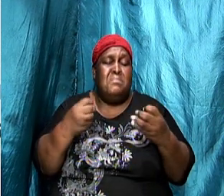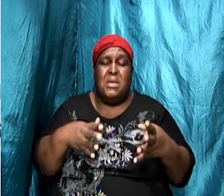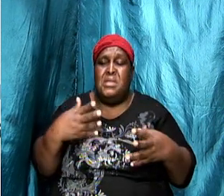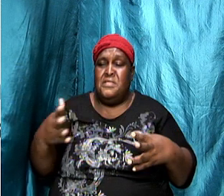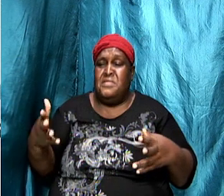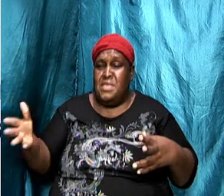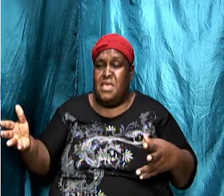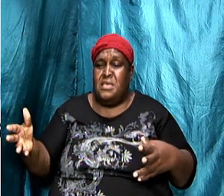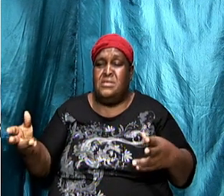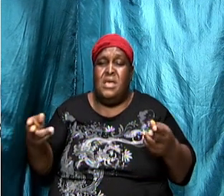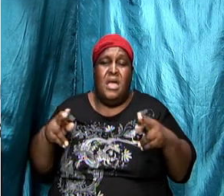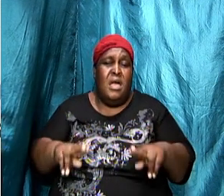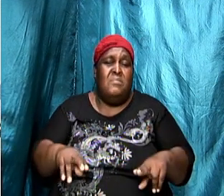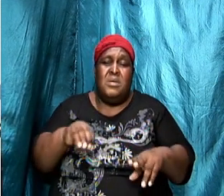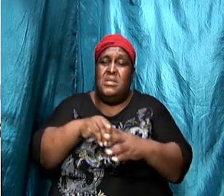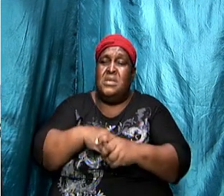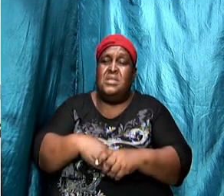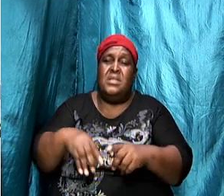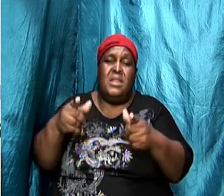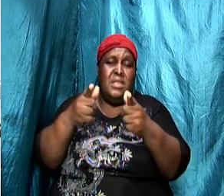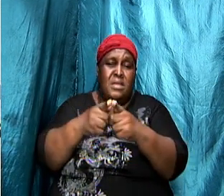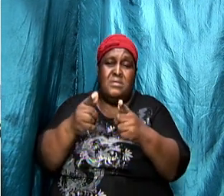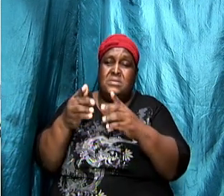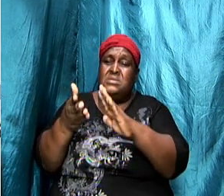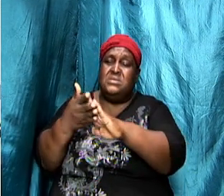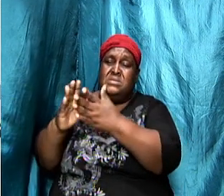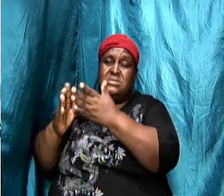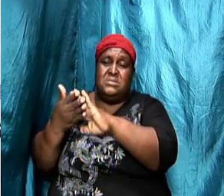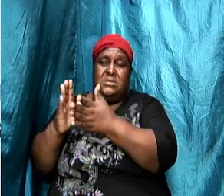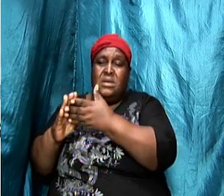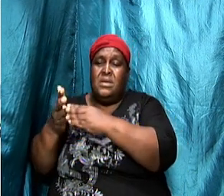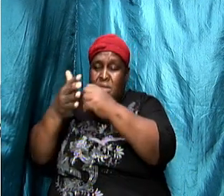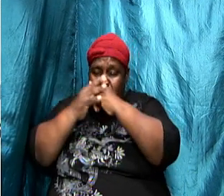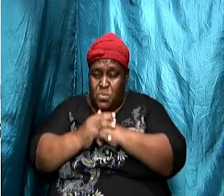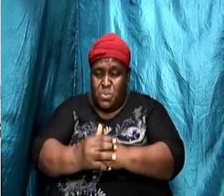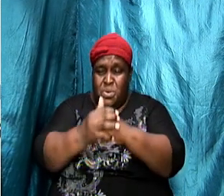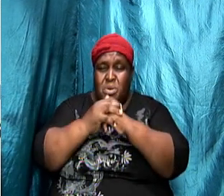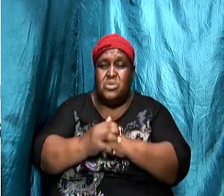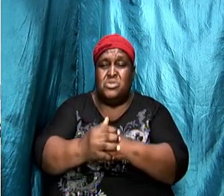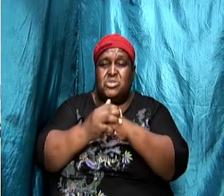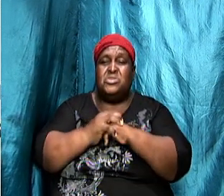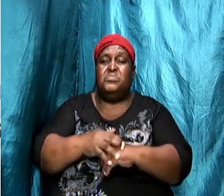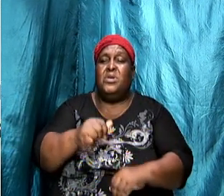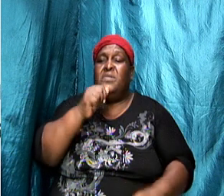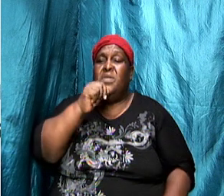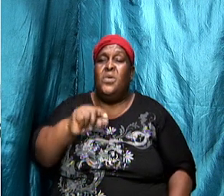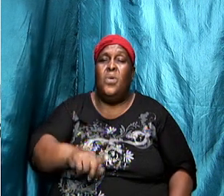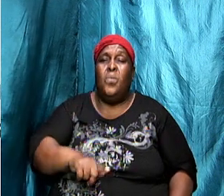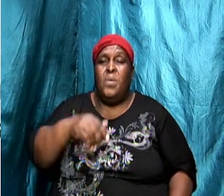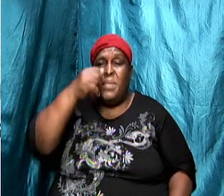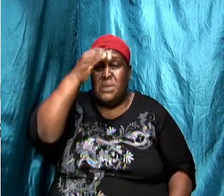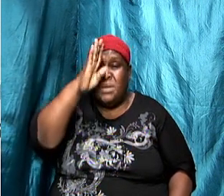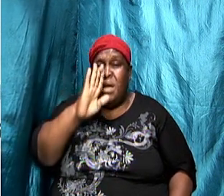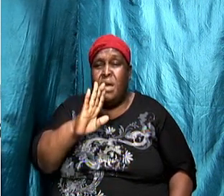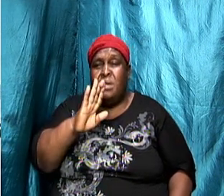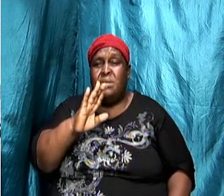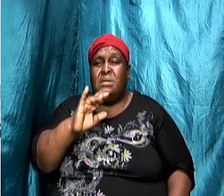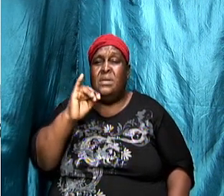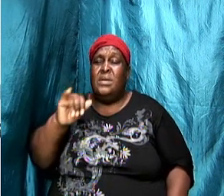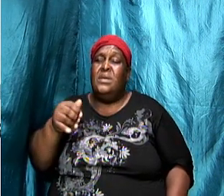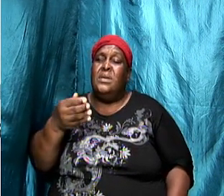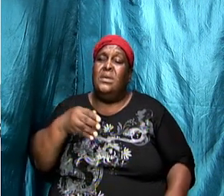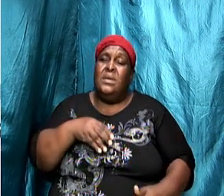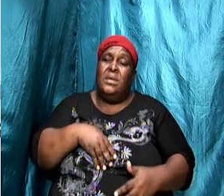that little city and then the worship of Diana was rife and that fertility goddess